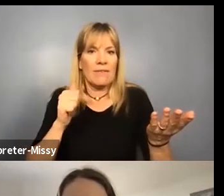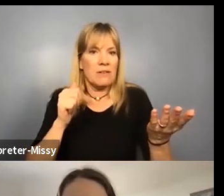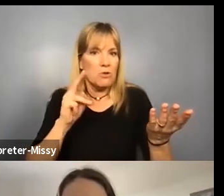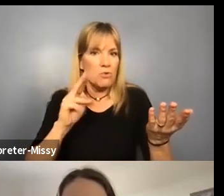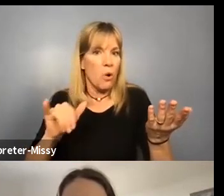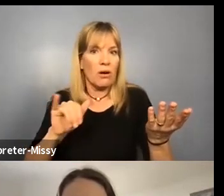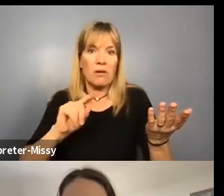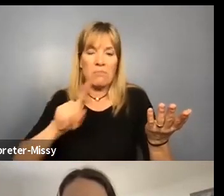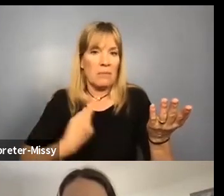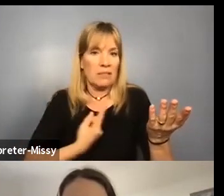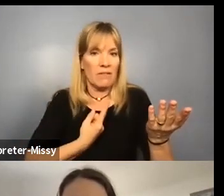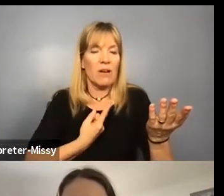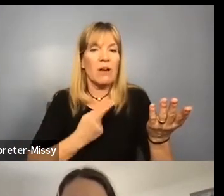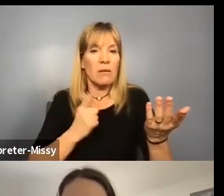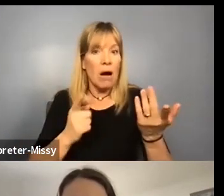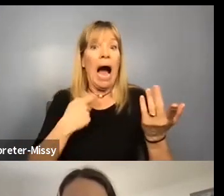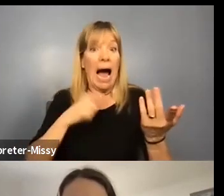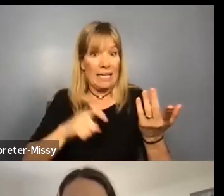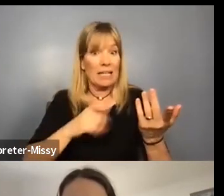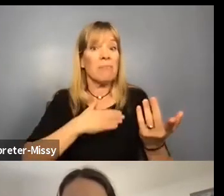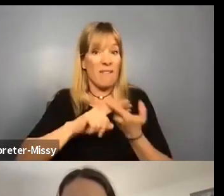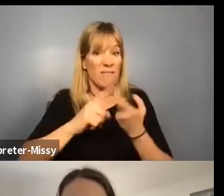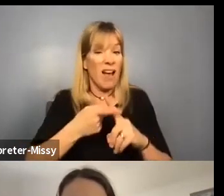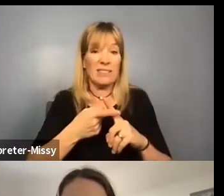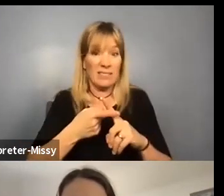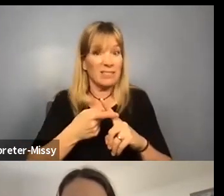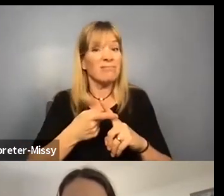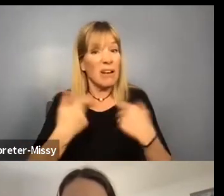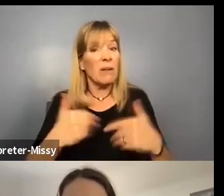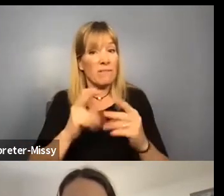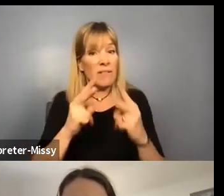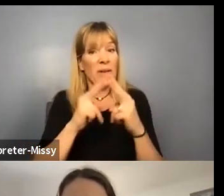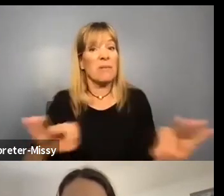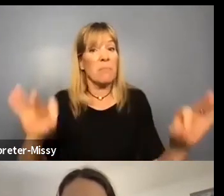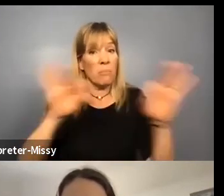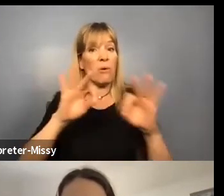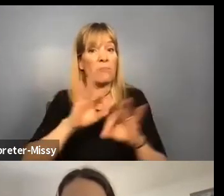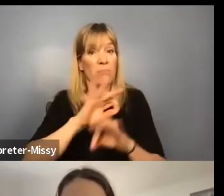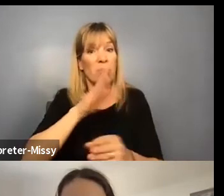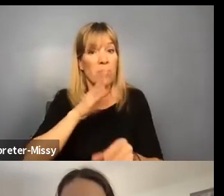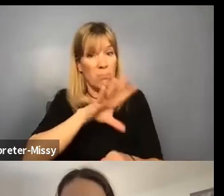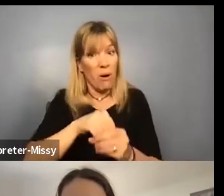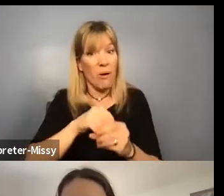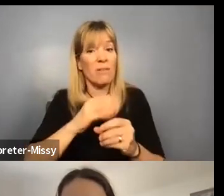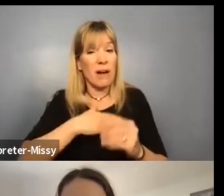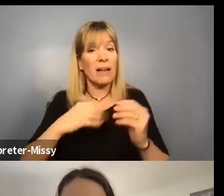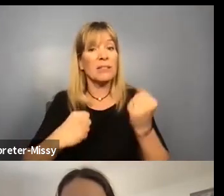but I do lean on my friends and they are critical part of my support system.